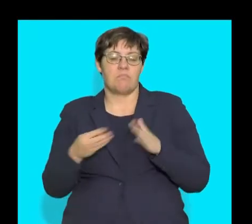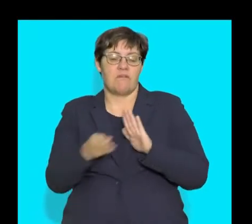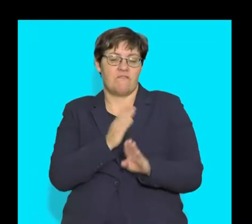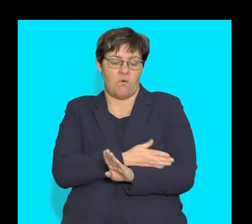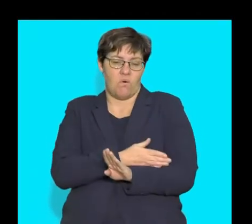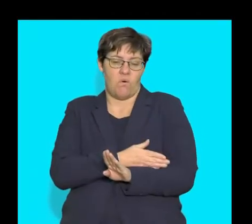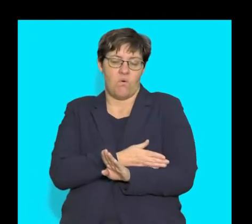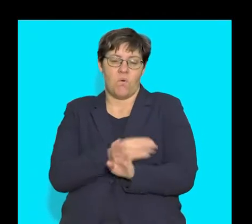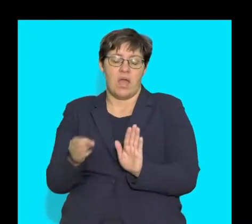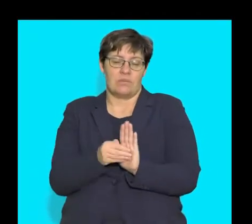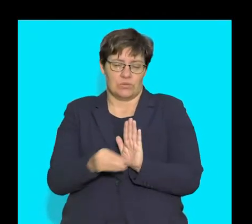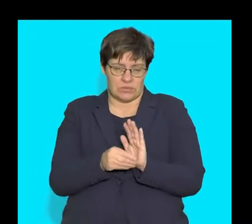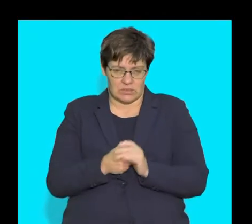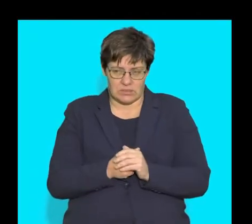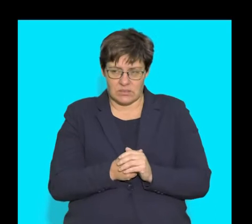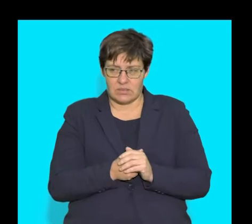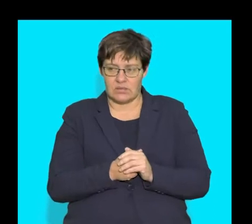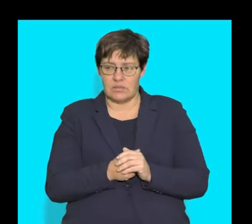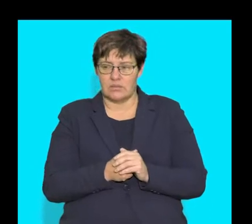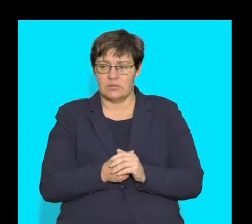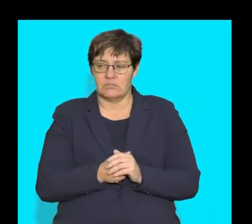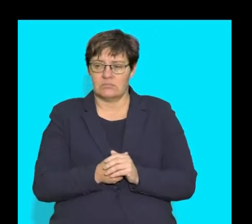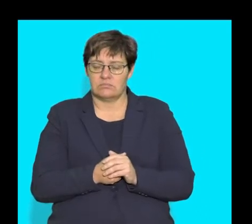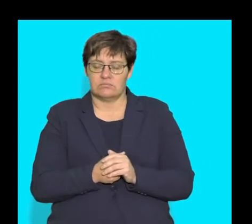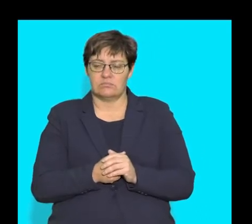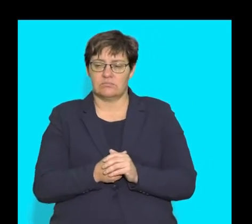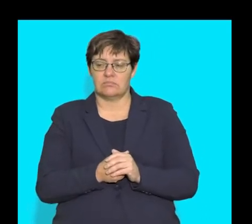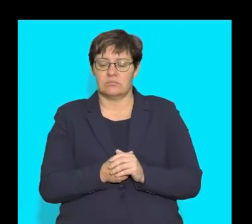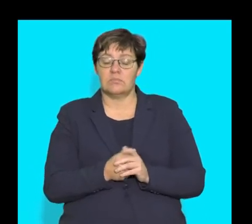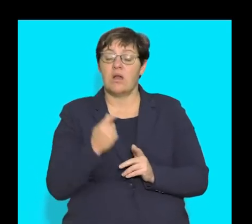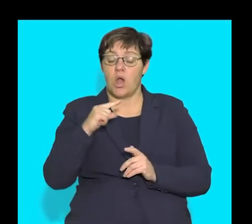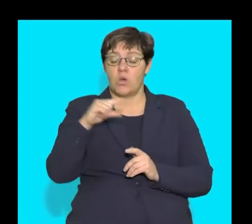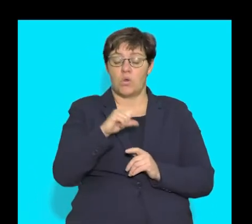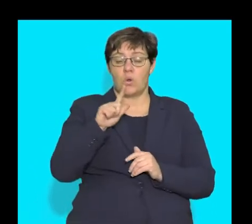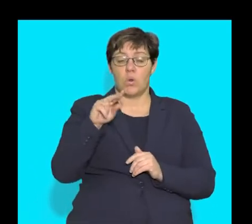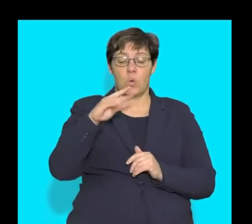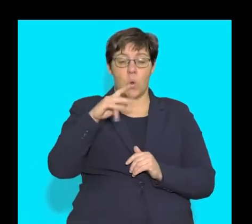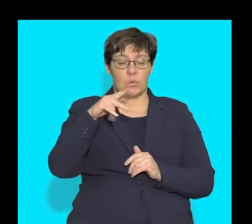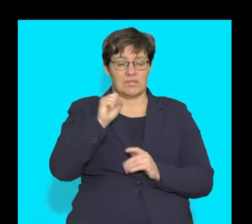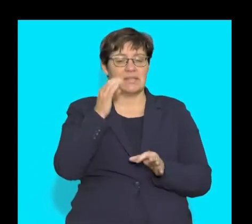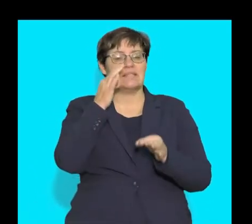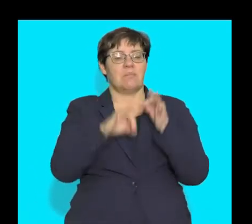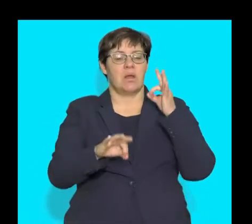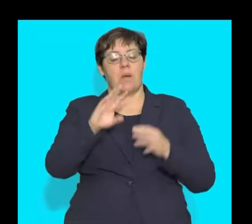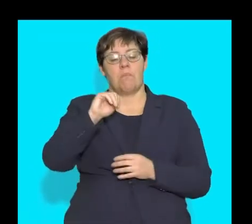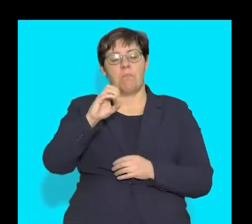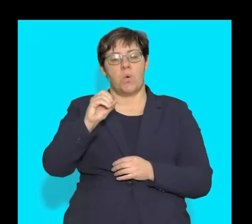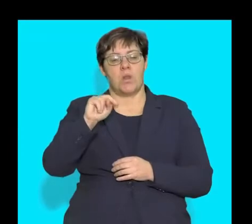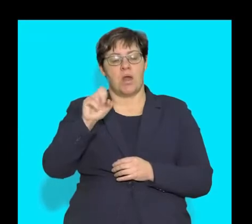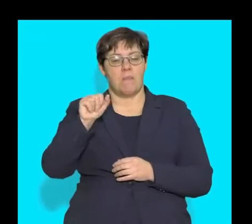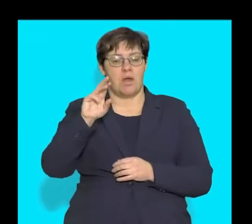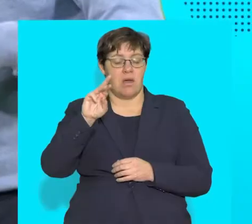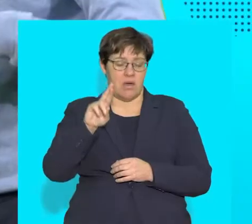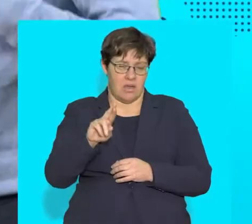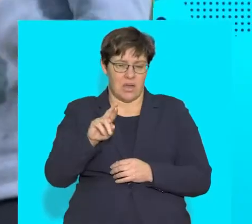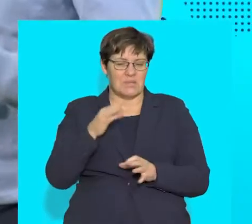it is absorbed. So that cannot be absorbed directly. We know that glucose is a simple monomer.